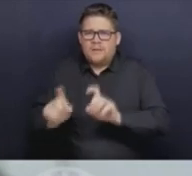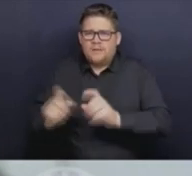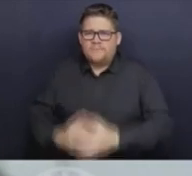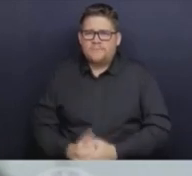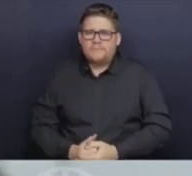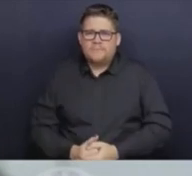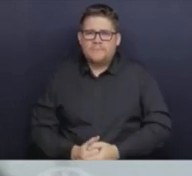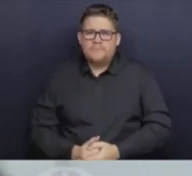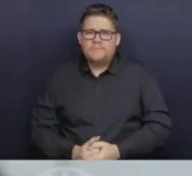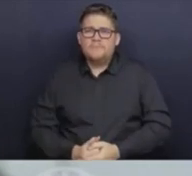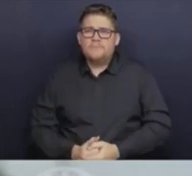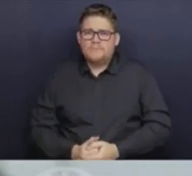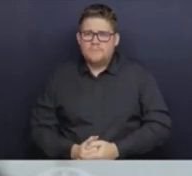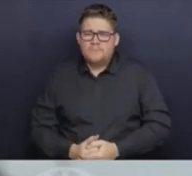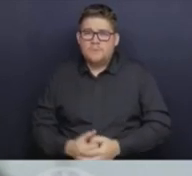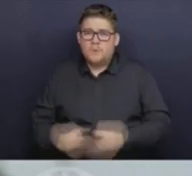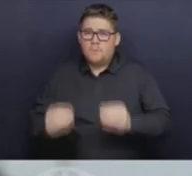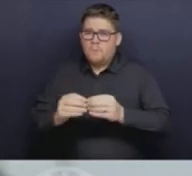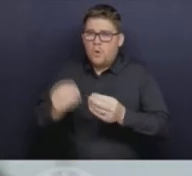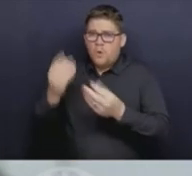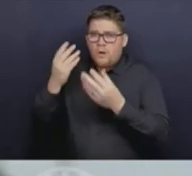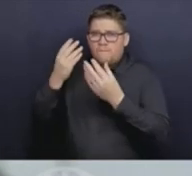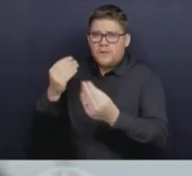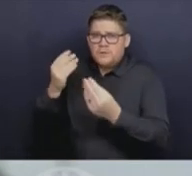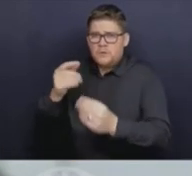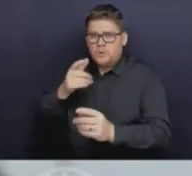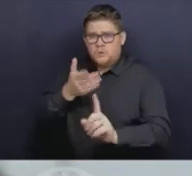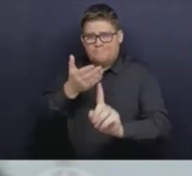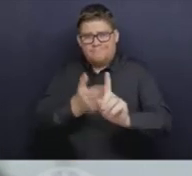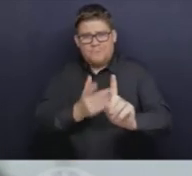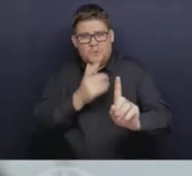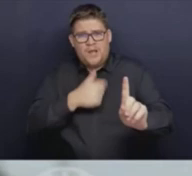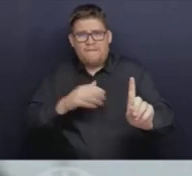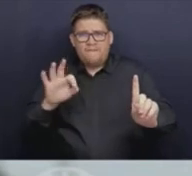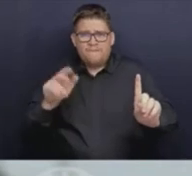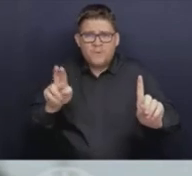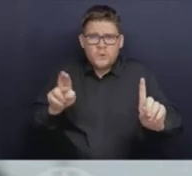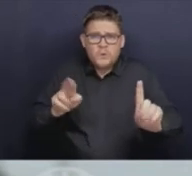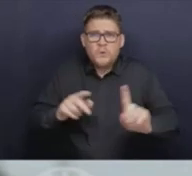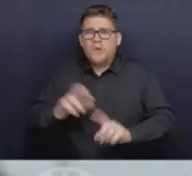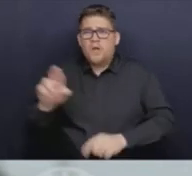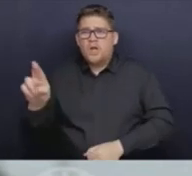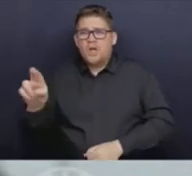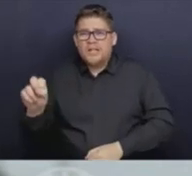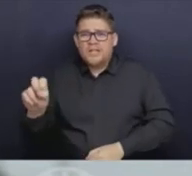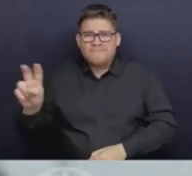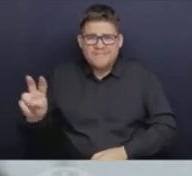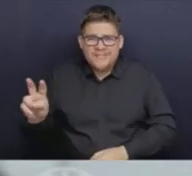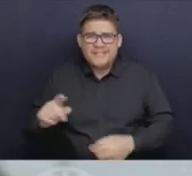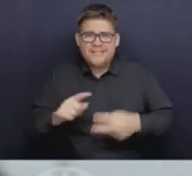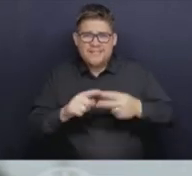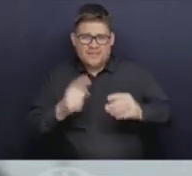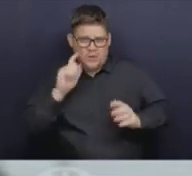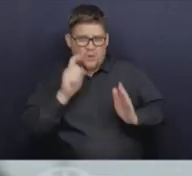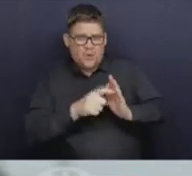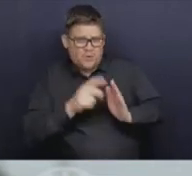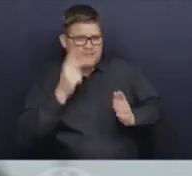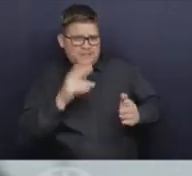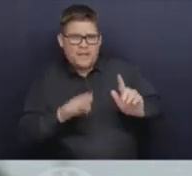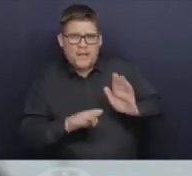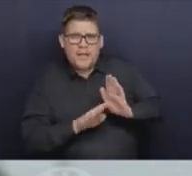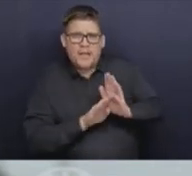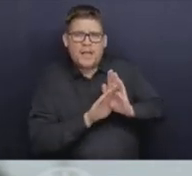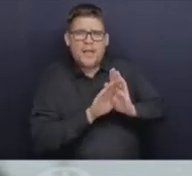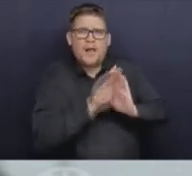influenza, with RSV as well. And that gives us a sense of is this going up or down? What is causing most severe illness